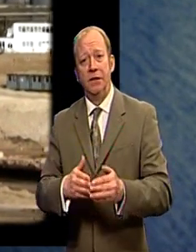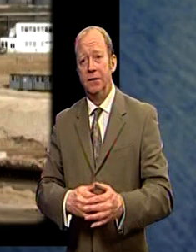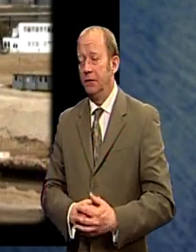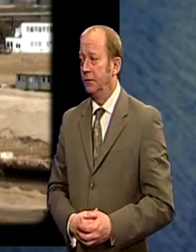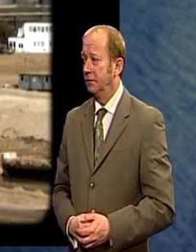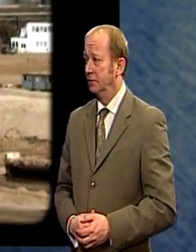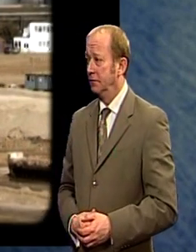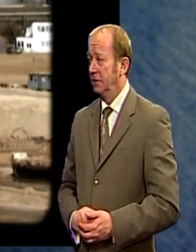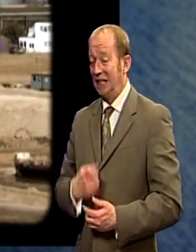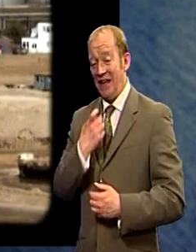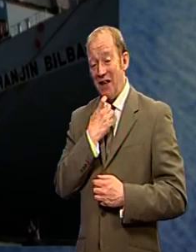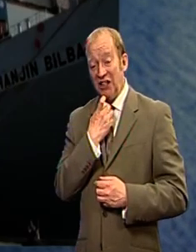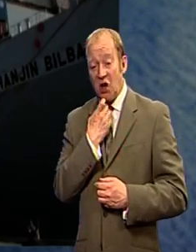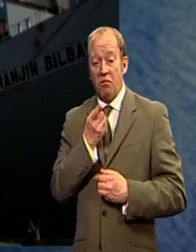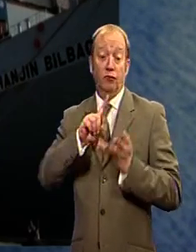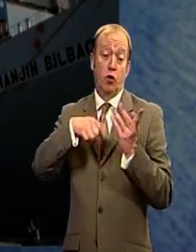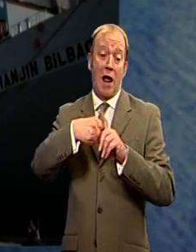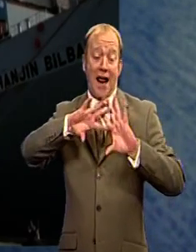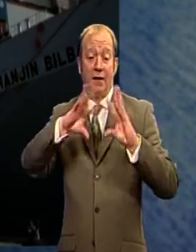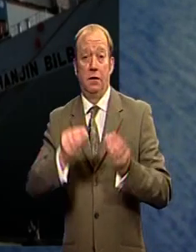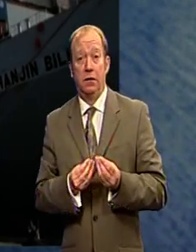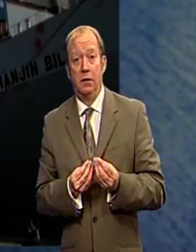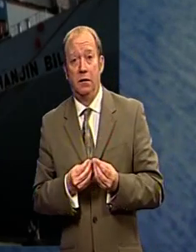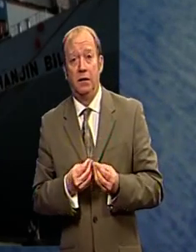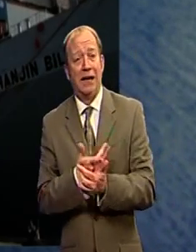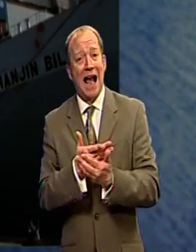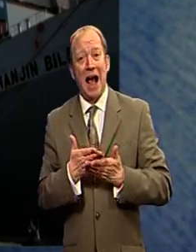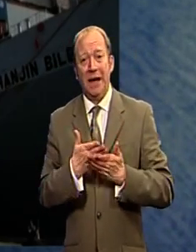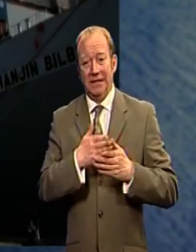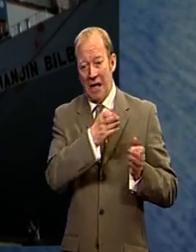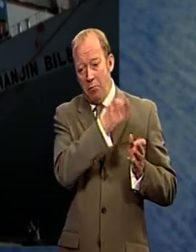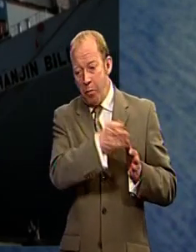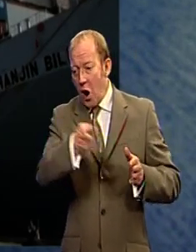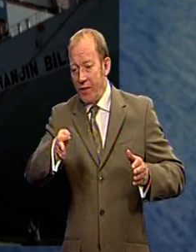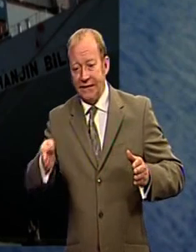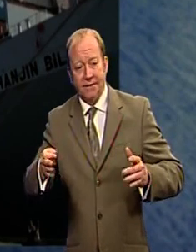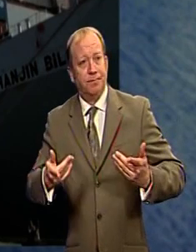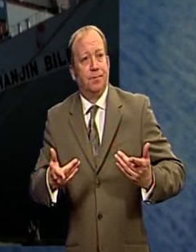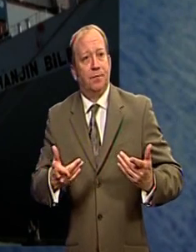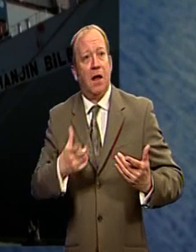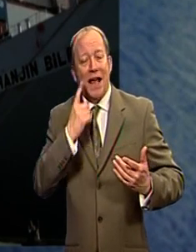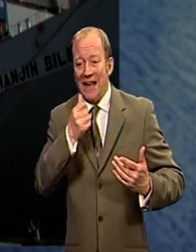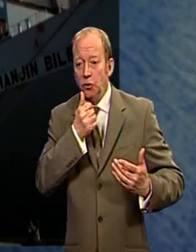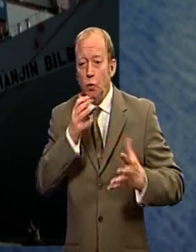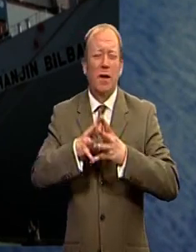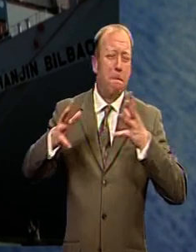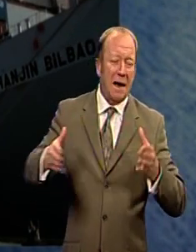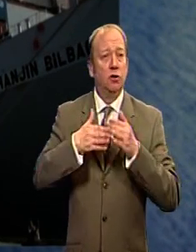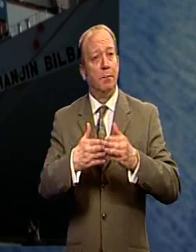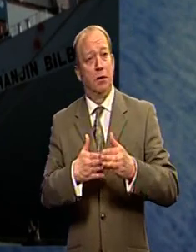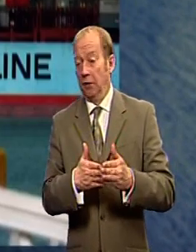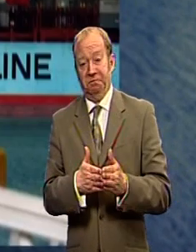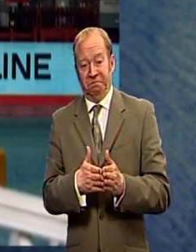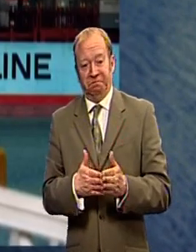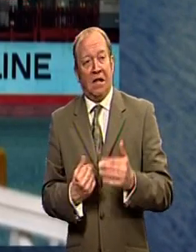Both at Felixstowe and in the UK as a whole we only have a limited number of berths that can accommodate these bigger ships. As more and more